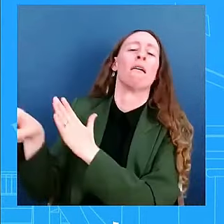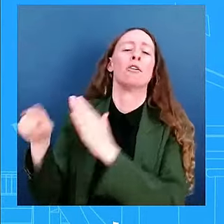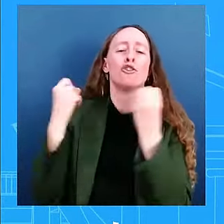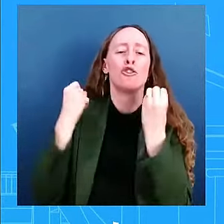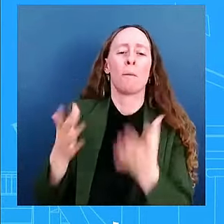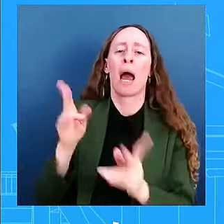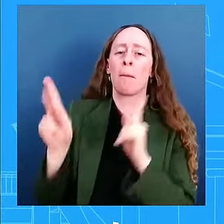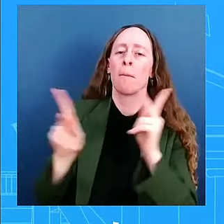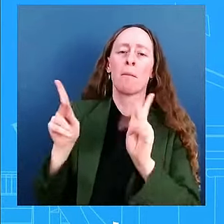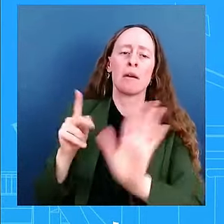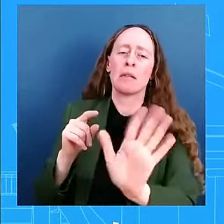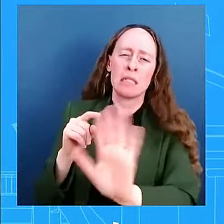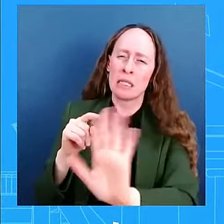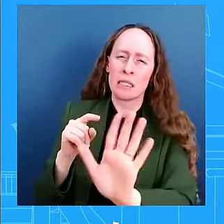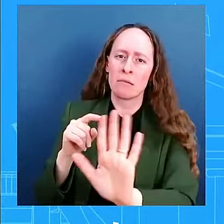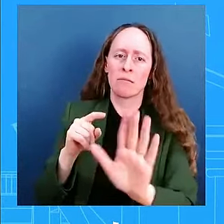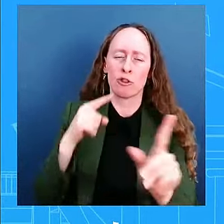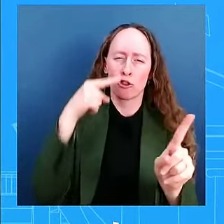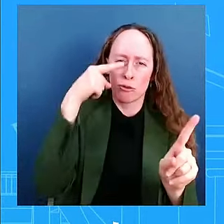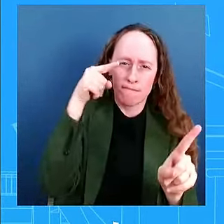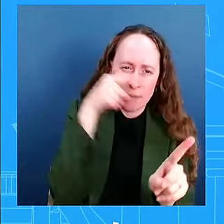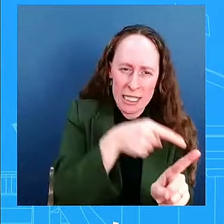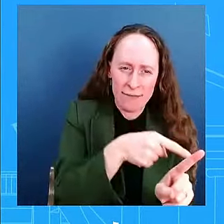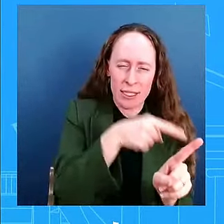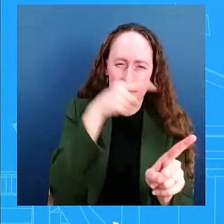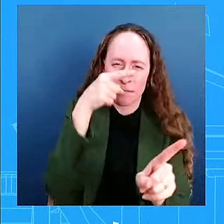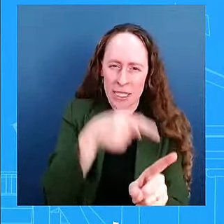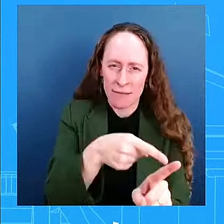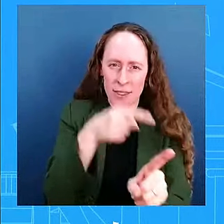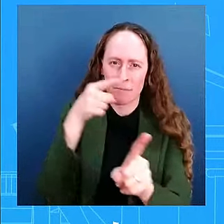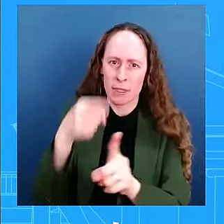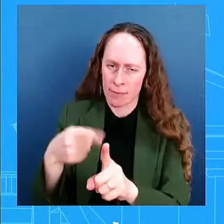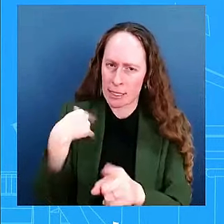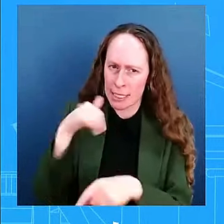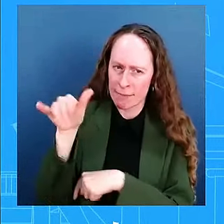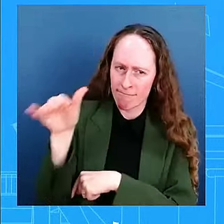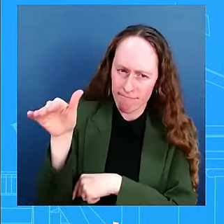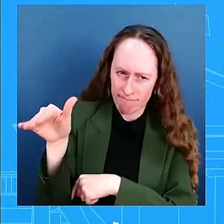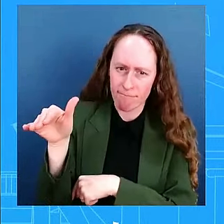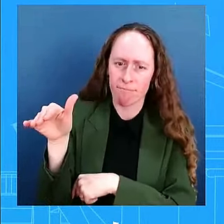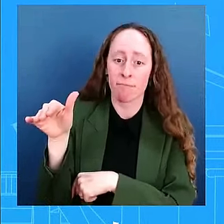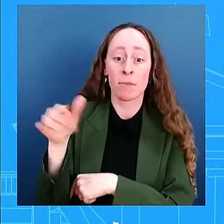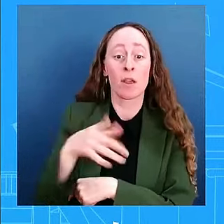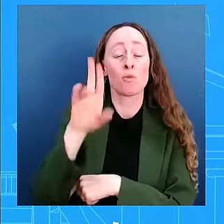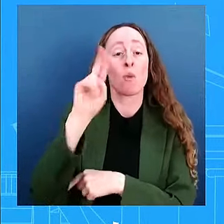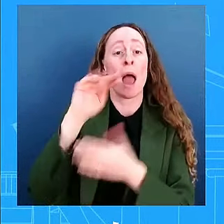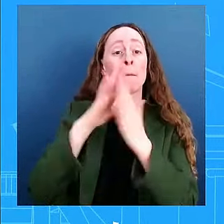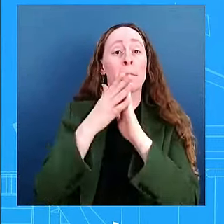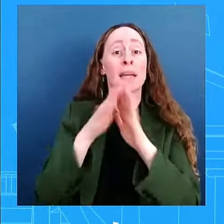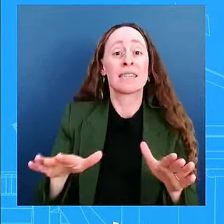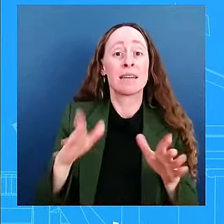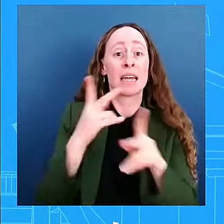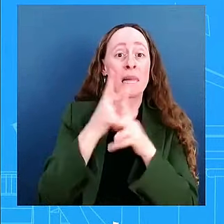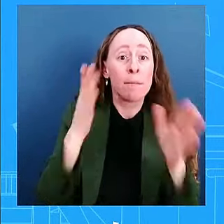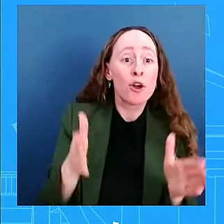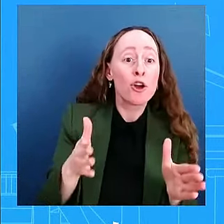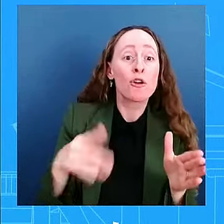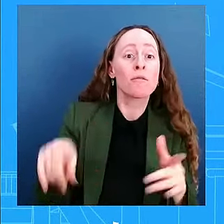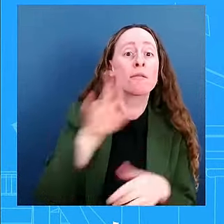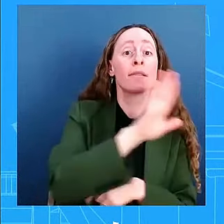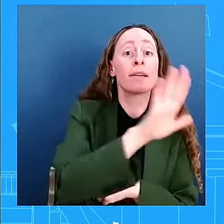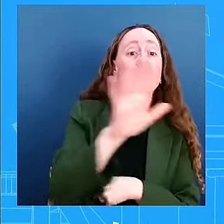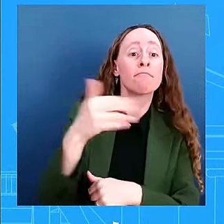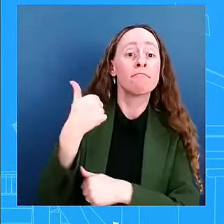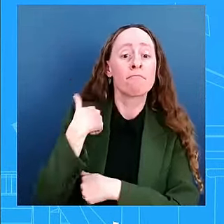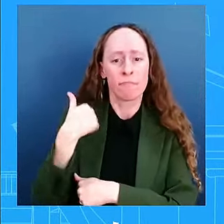government, uh, and let's not forget UN peacekeepers and also members of the Lebanese armed forces. And so we've been clear, uh, we're going to continue